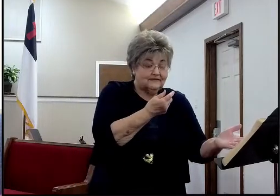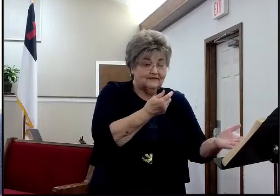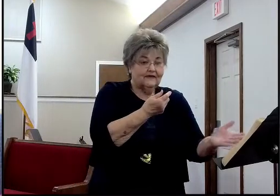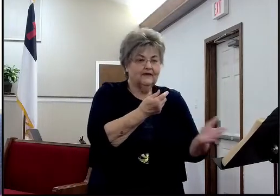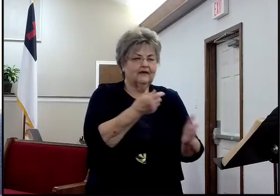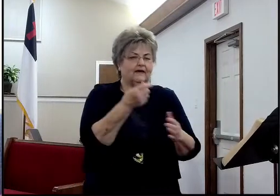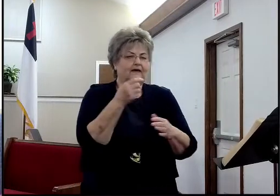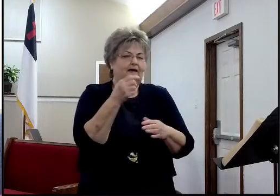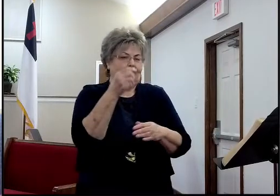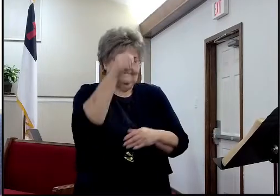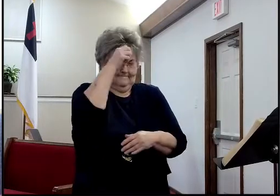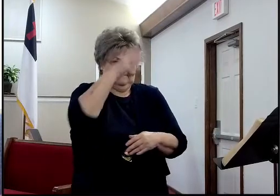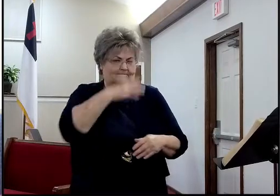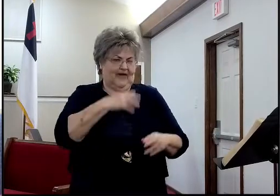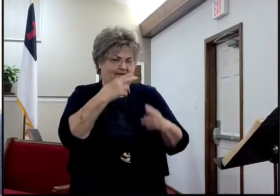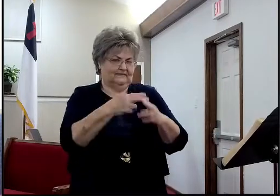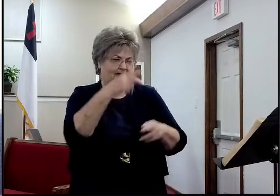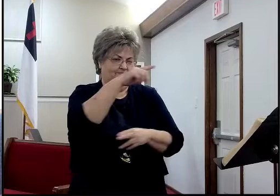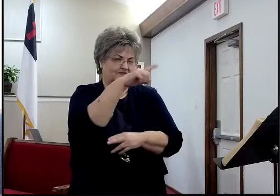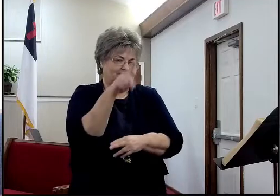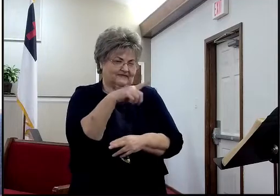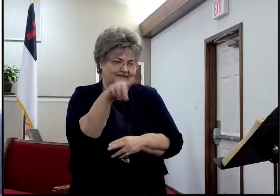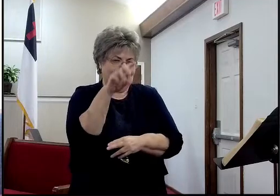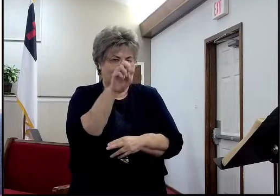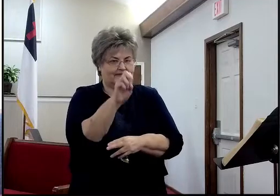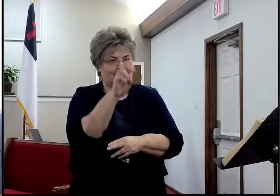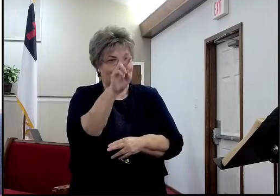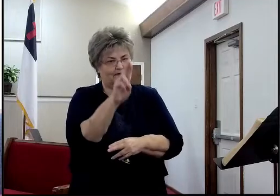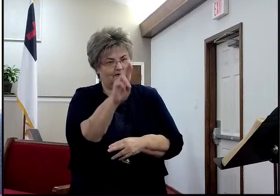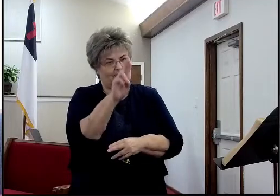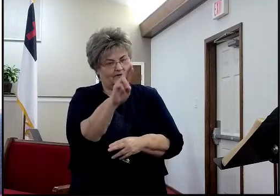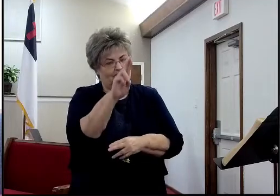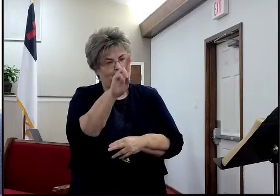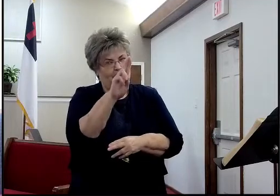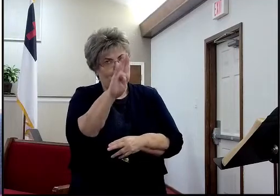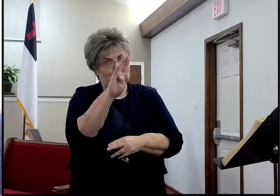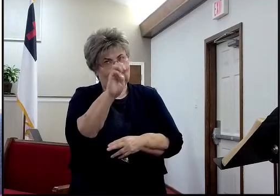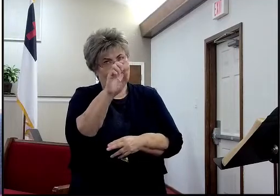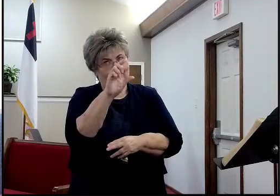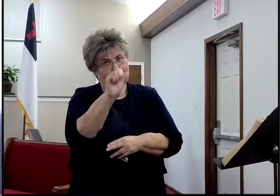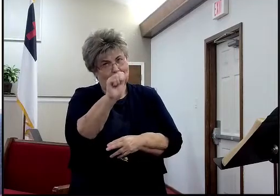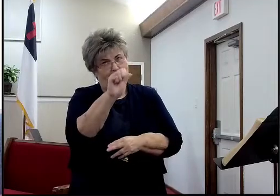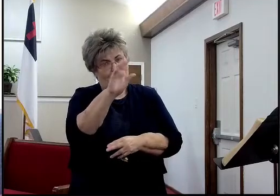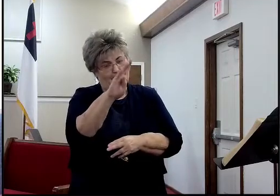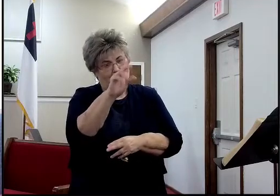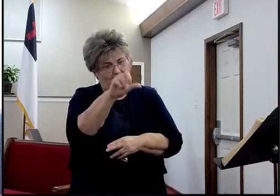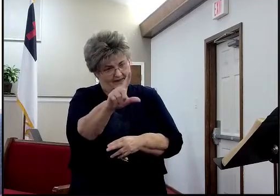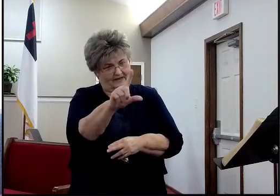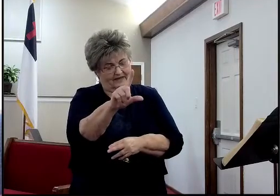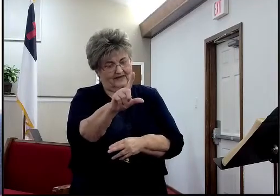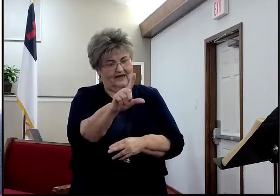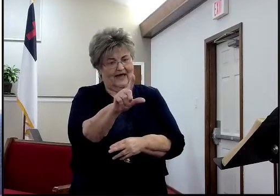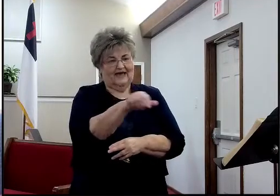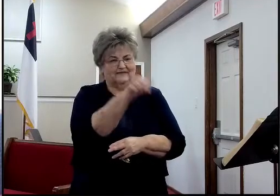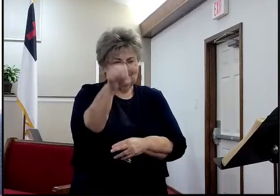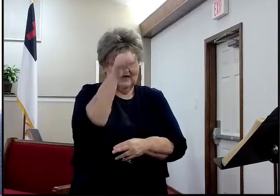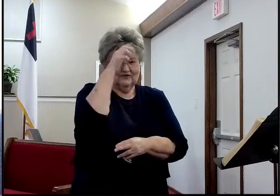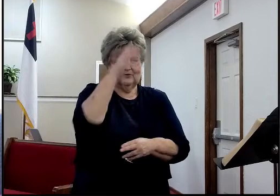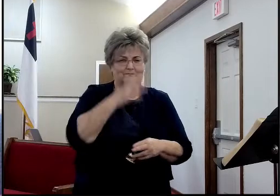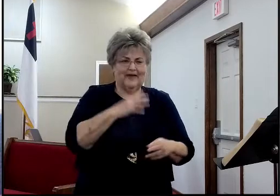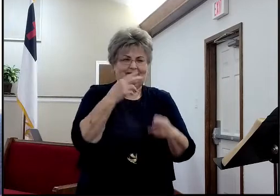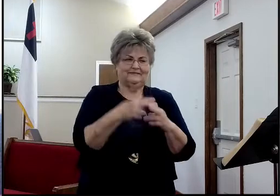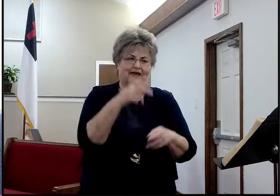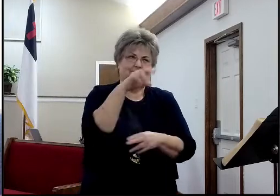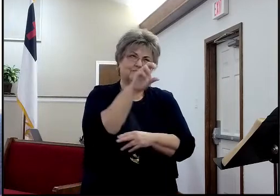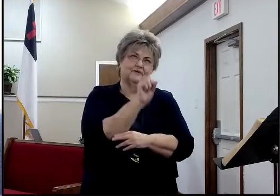Zerubbabel, the man that we find here, in chapter number one, whose name is, Shesh, Shesh, Bazar. You'll find him again, in chapter 11, I